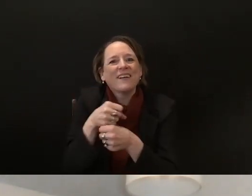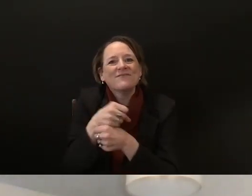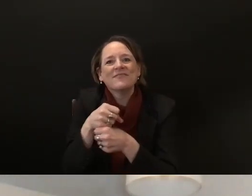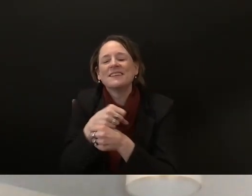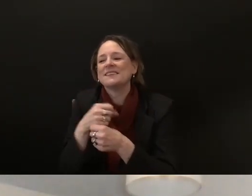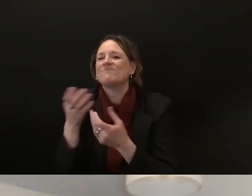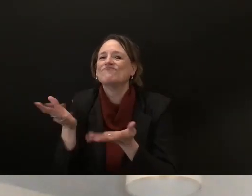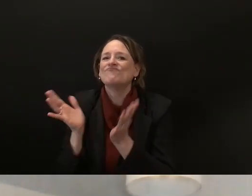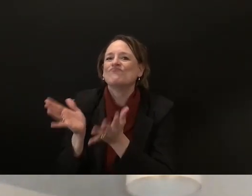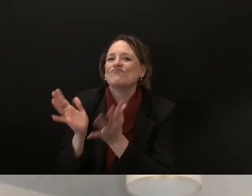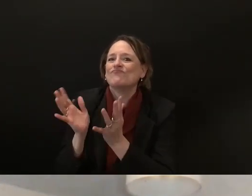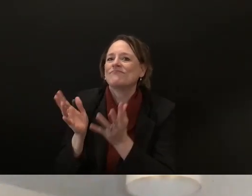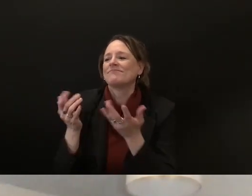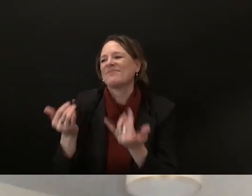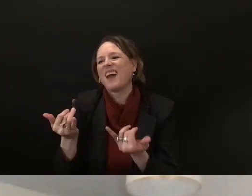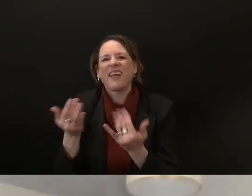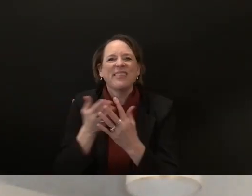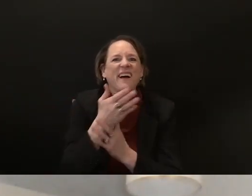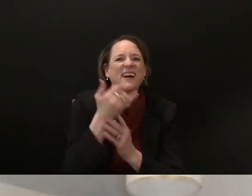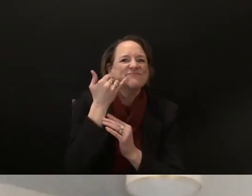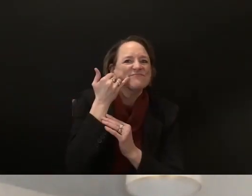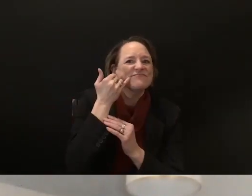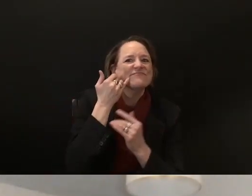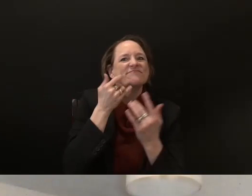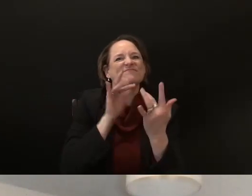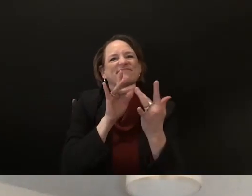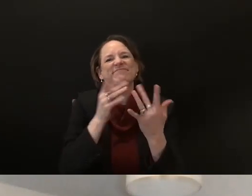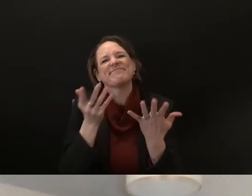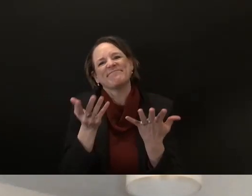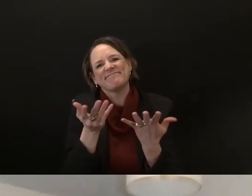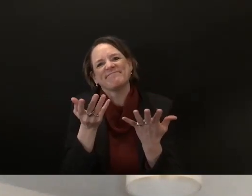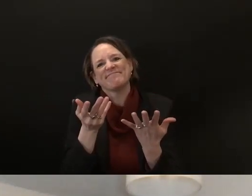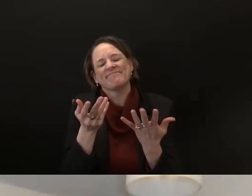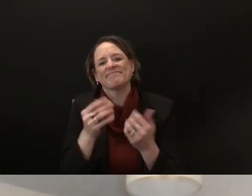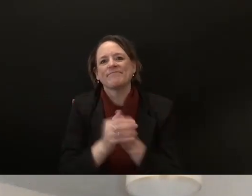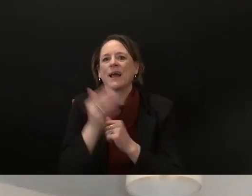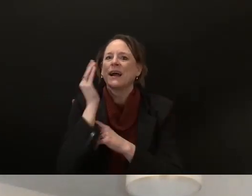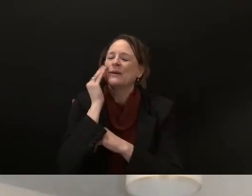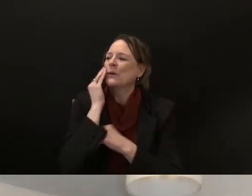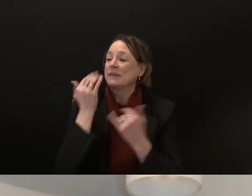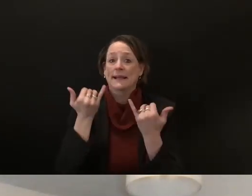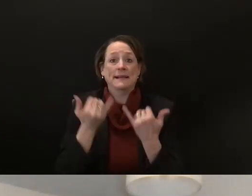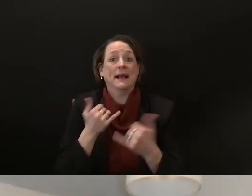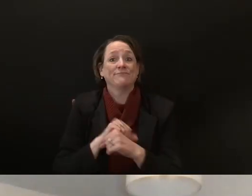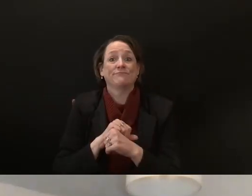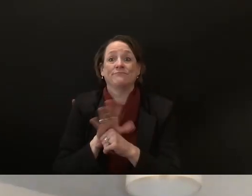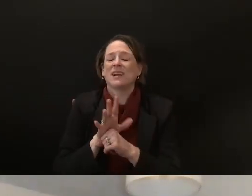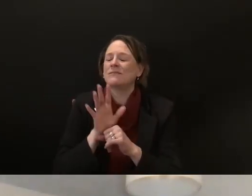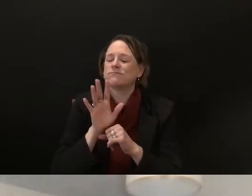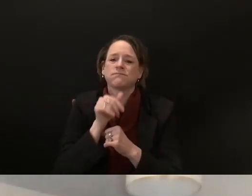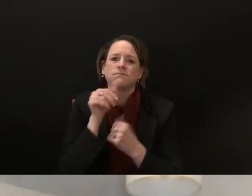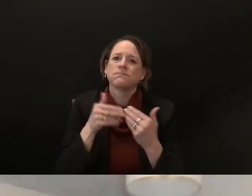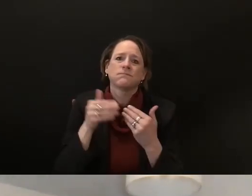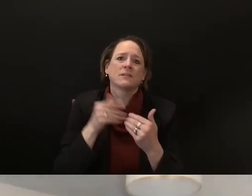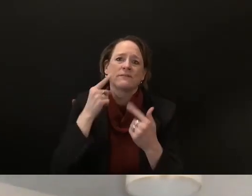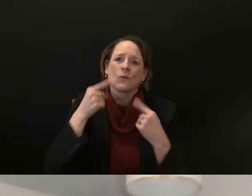it can be a challenging job at times but it gives a lot of strength to know what it's all about and that's that's because of you so thank you and again thanks so much to the staff who helped